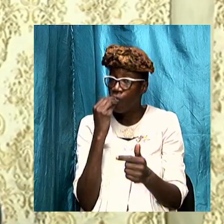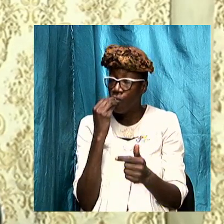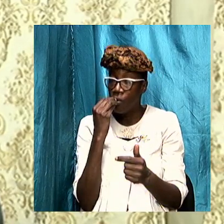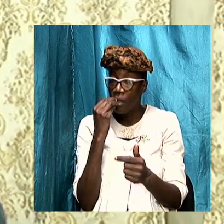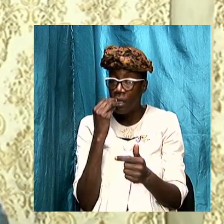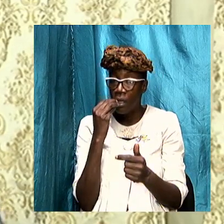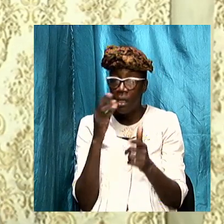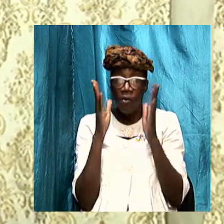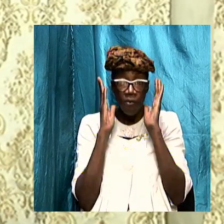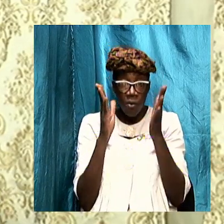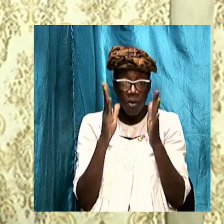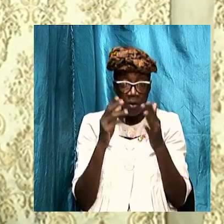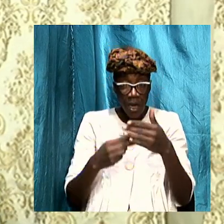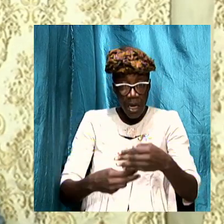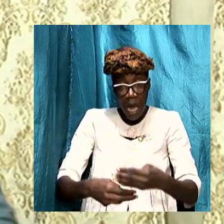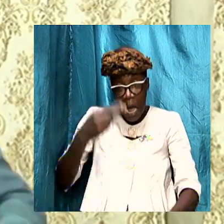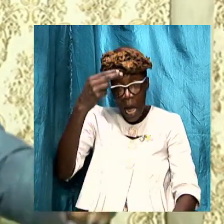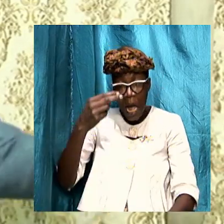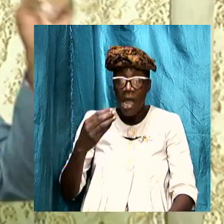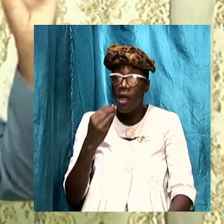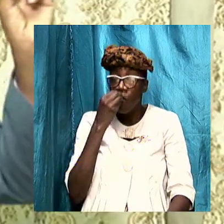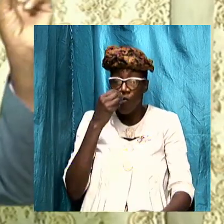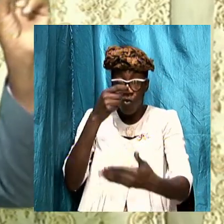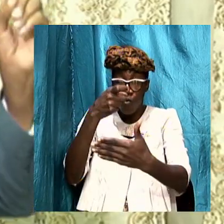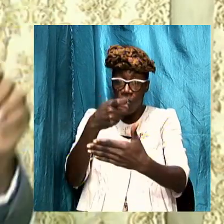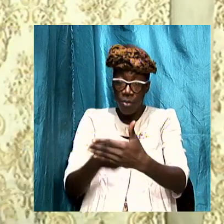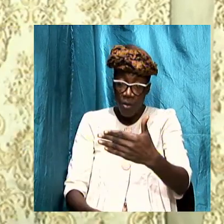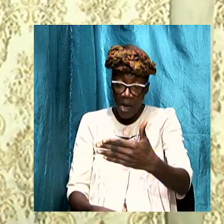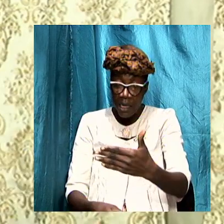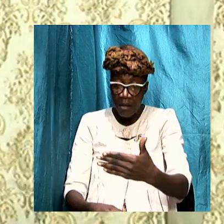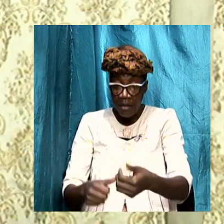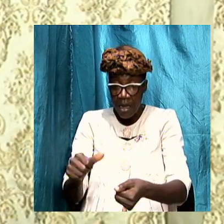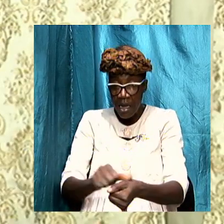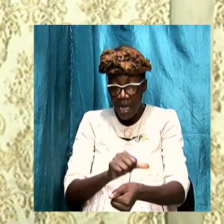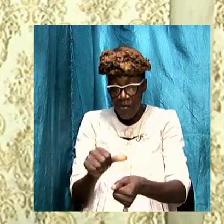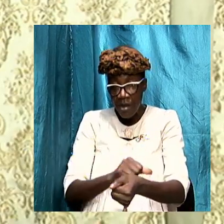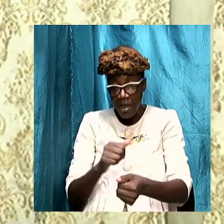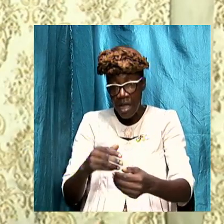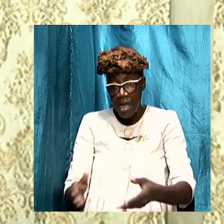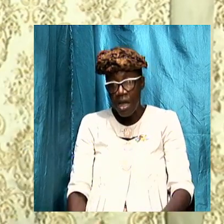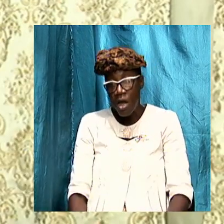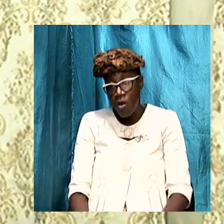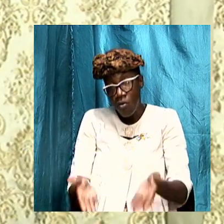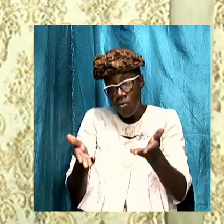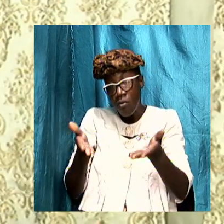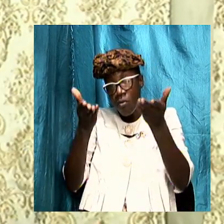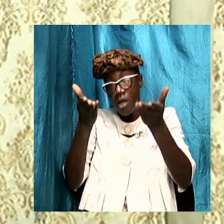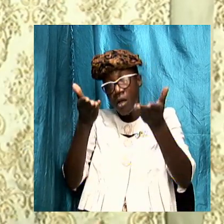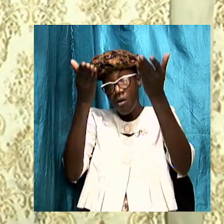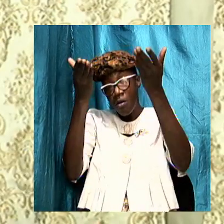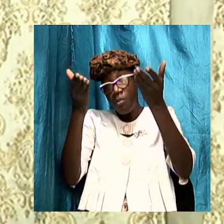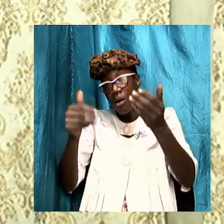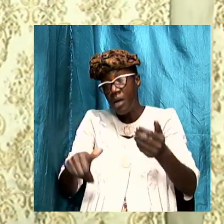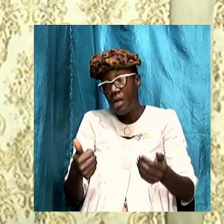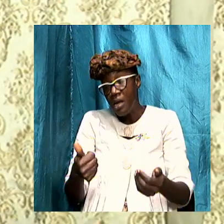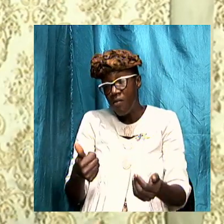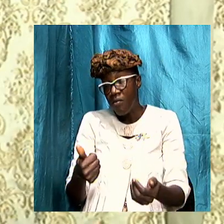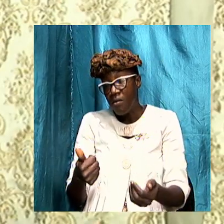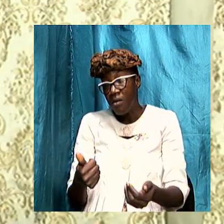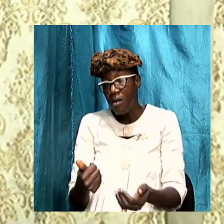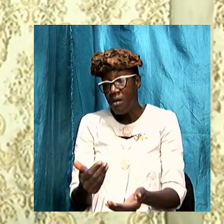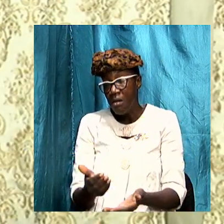food price focus on everything going up and focus on everything else to the